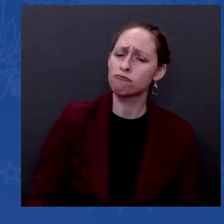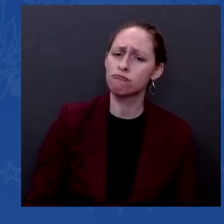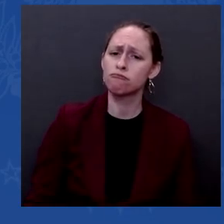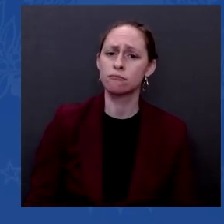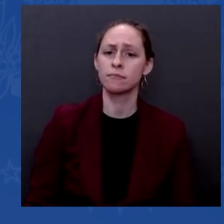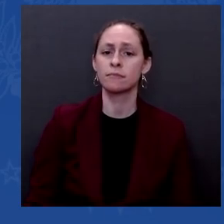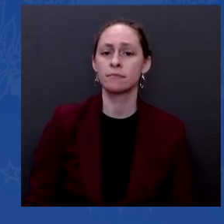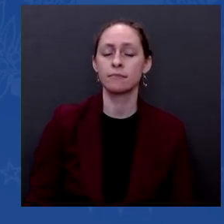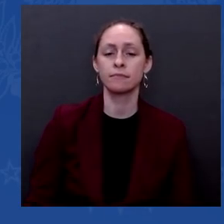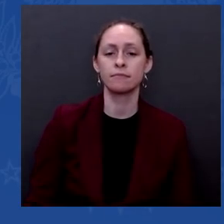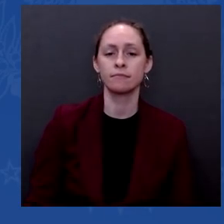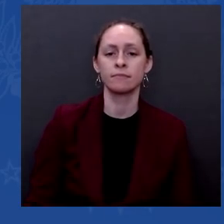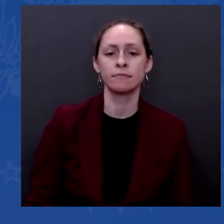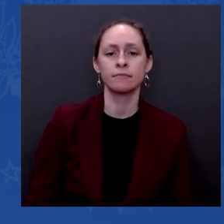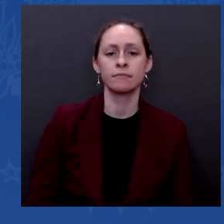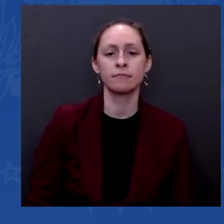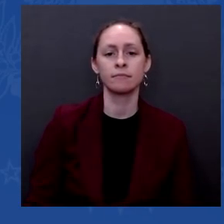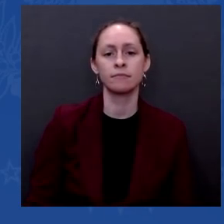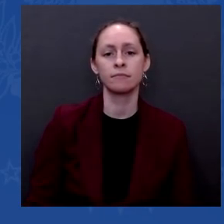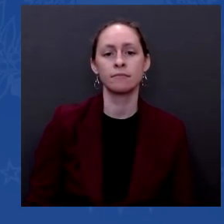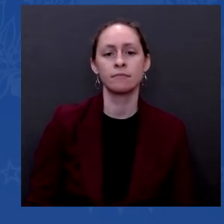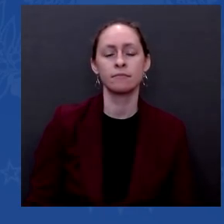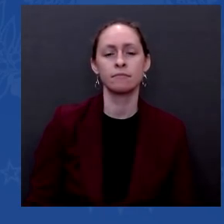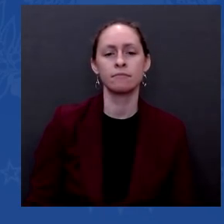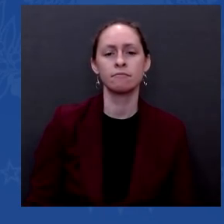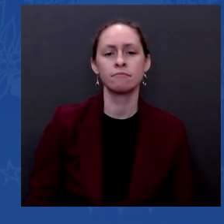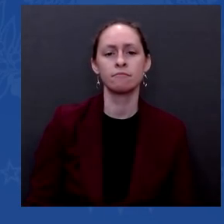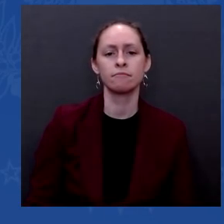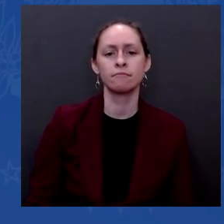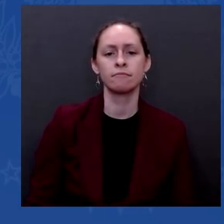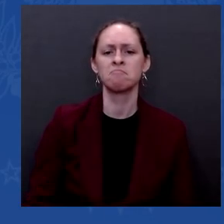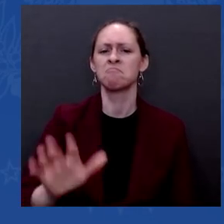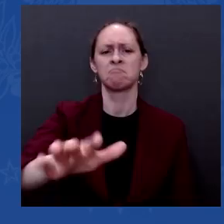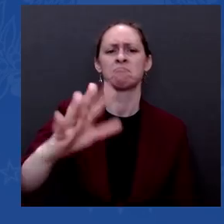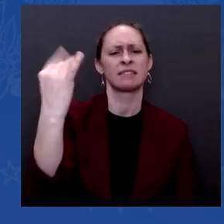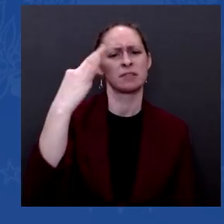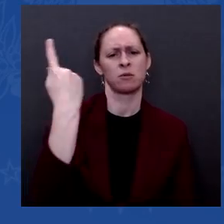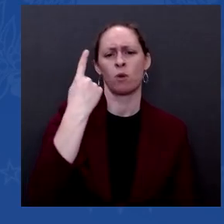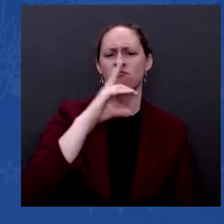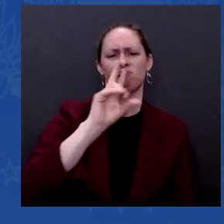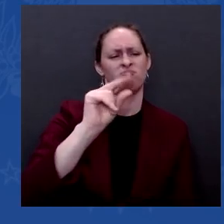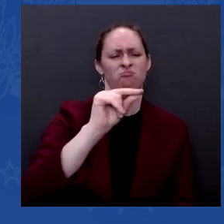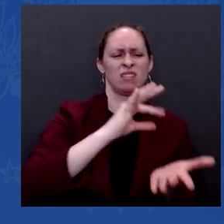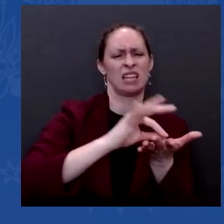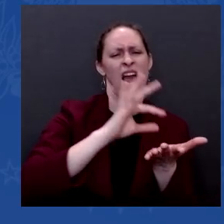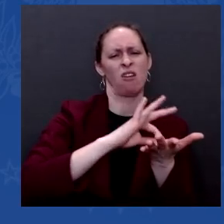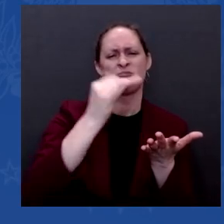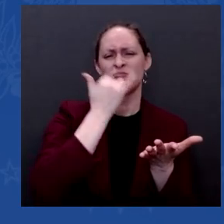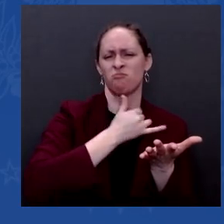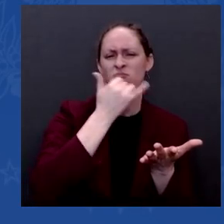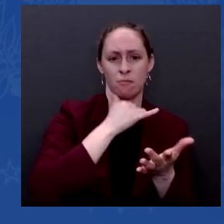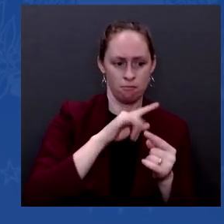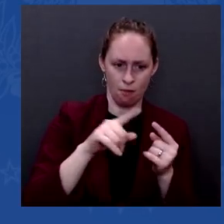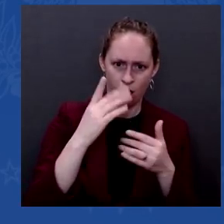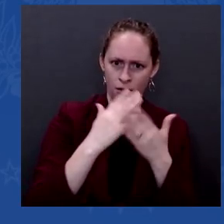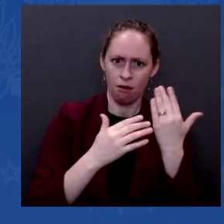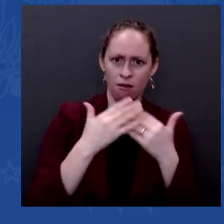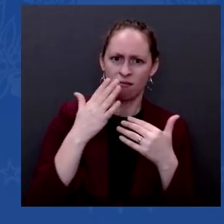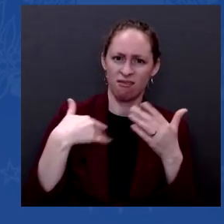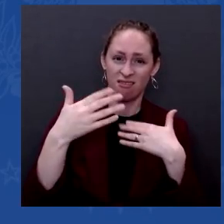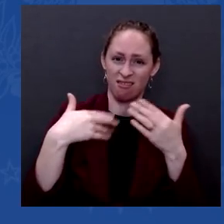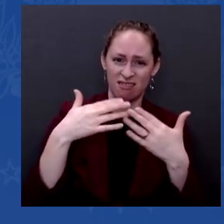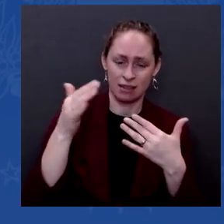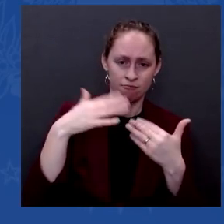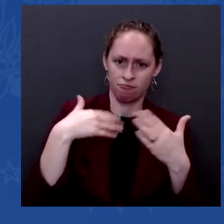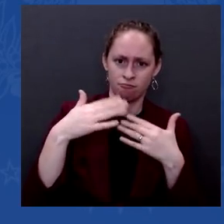You have to recount it and we're not going to count. We're going to discard the following votes. I mean, sure. I'm not saying it's going to be legit.